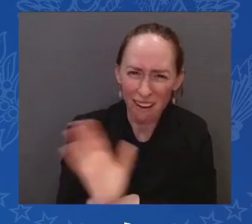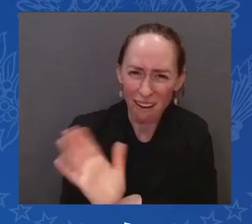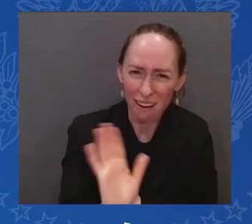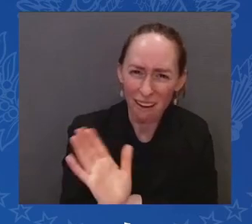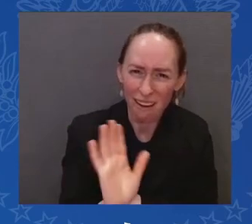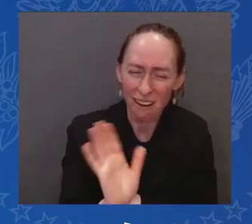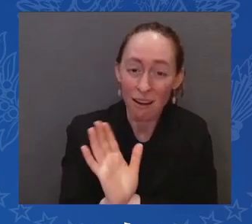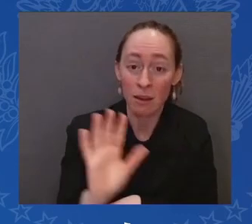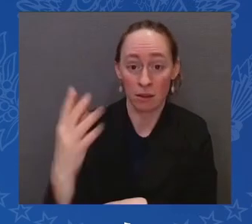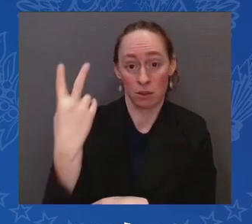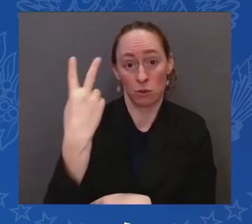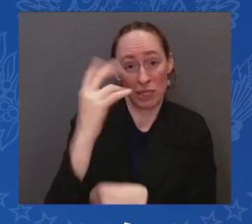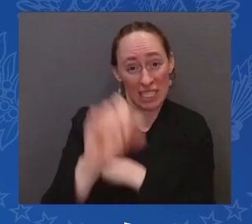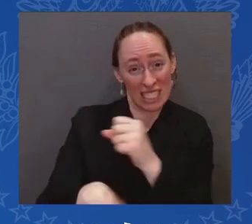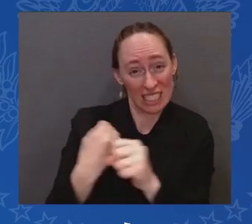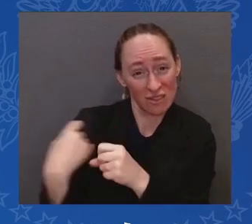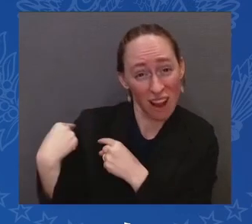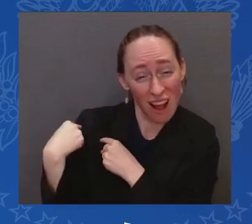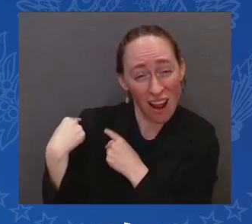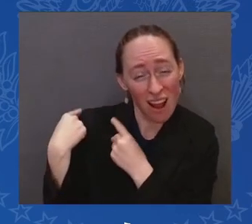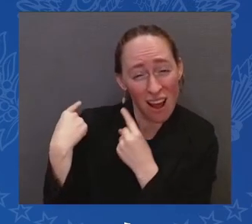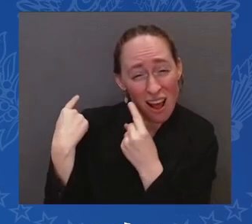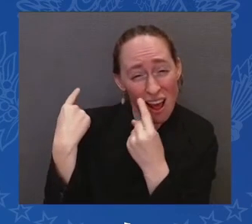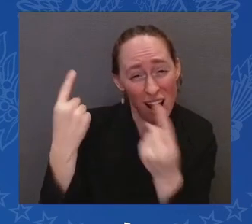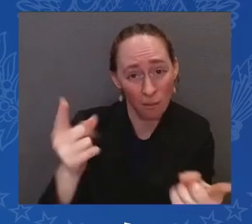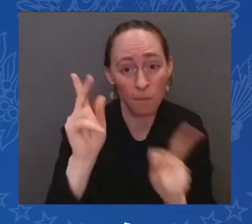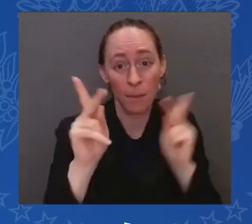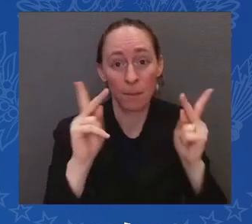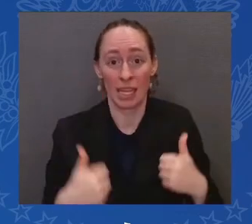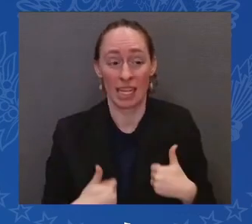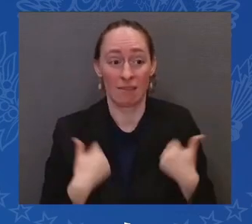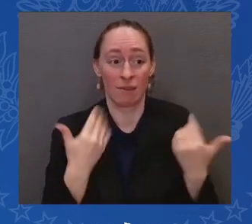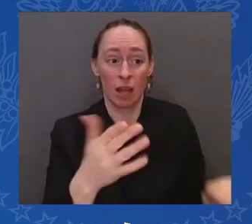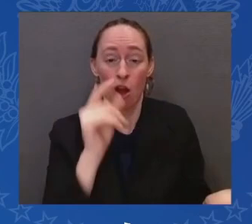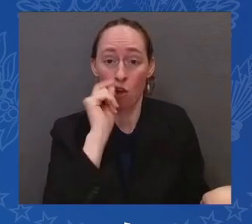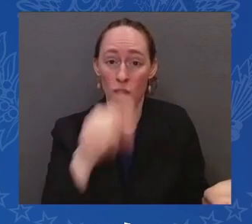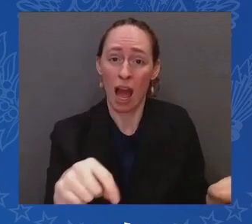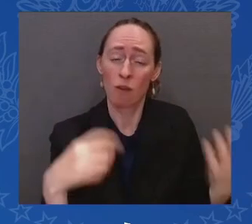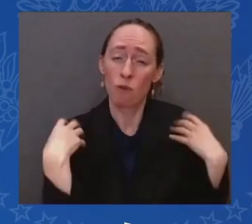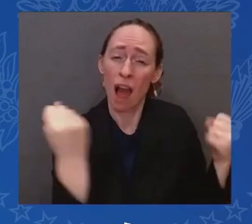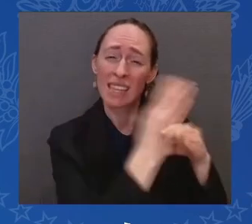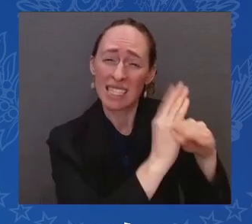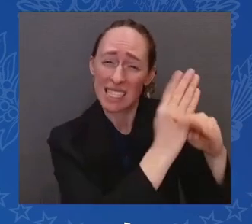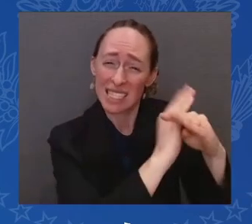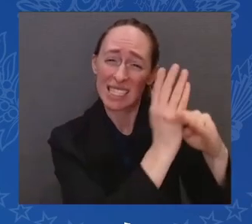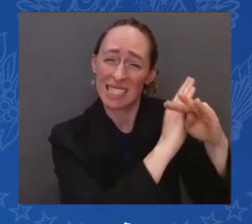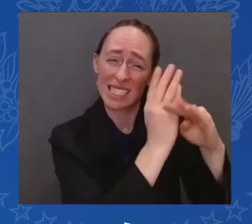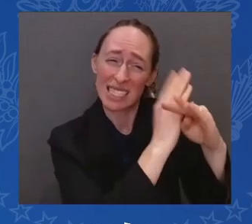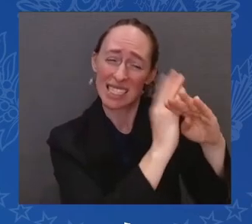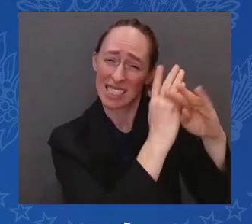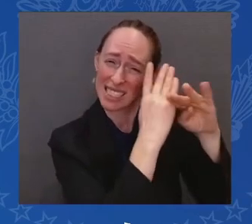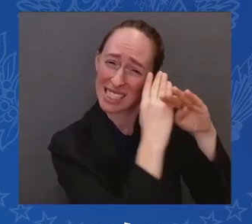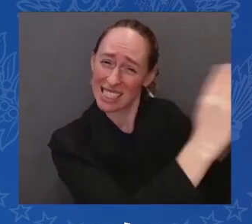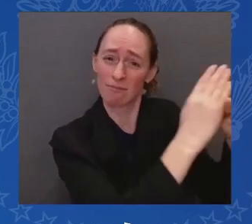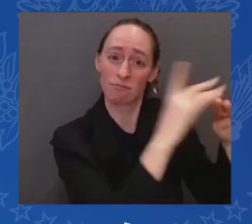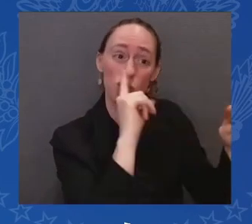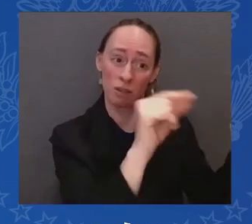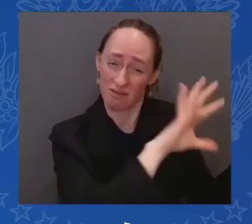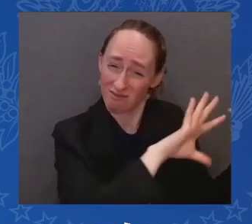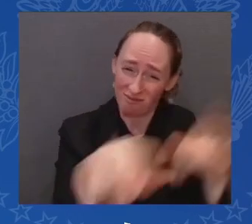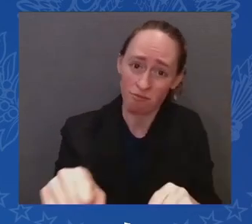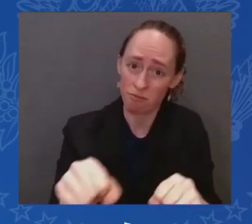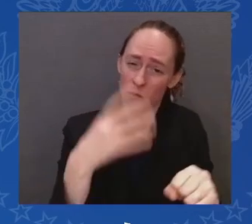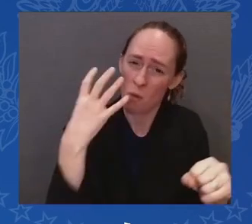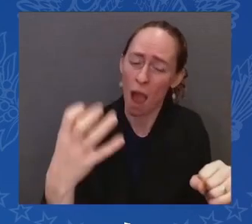They've defeated Vladimir Putin's ambition to dominate Ukraine. And the people of the United States can and should take